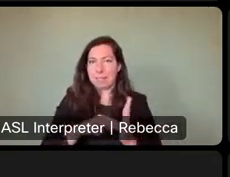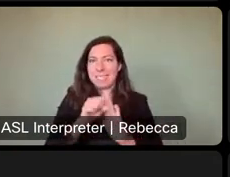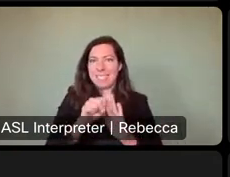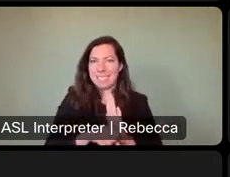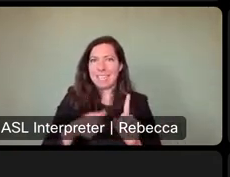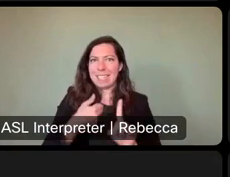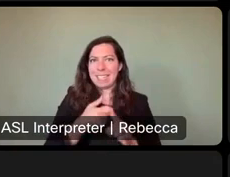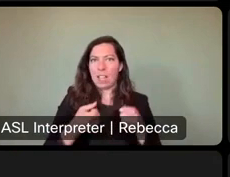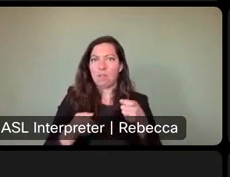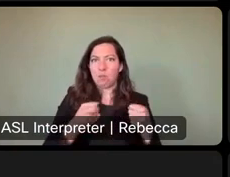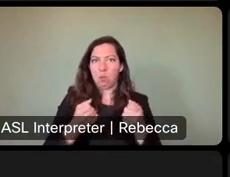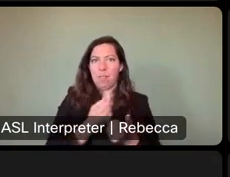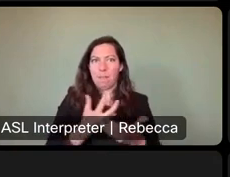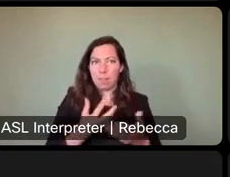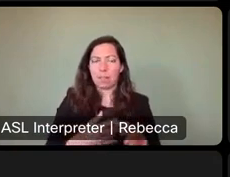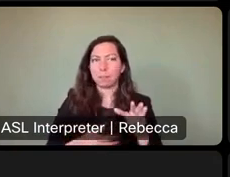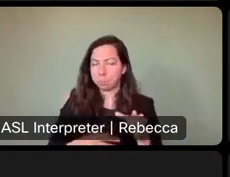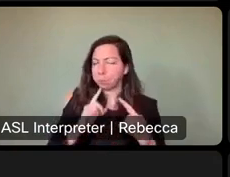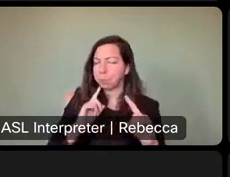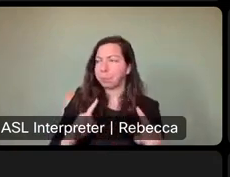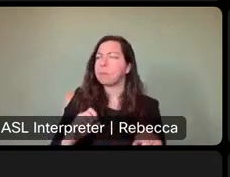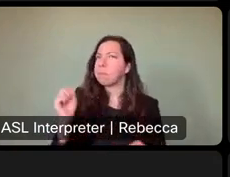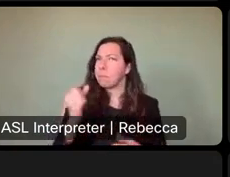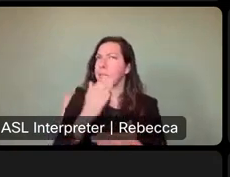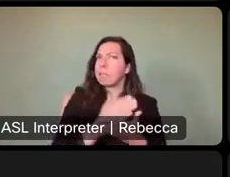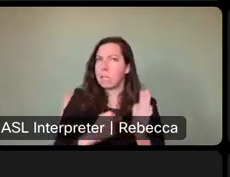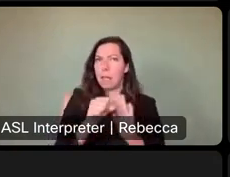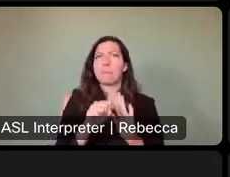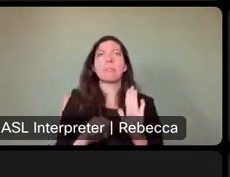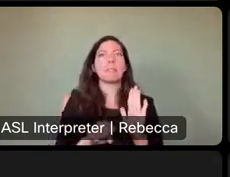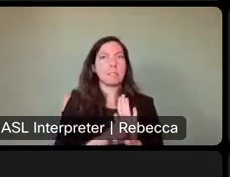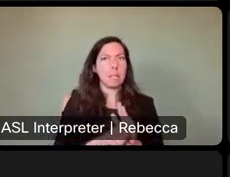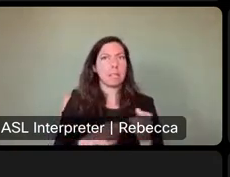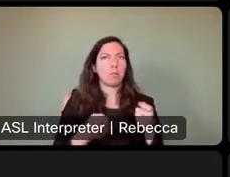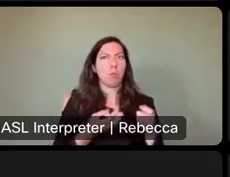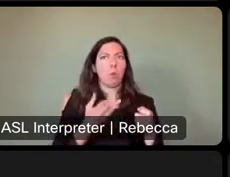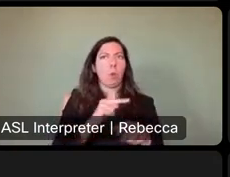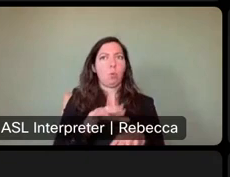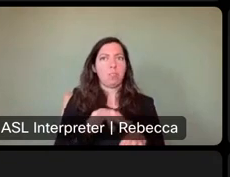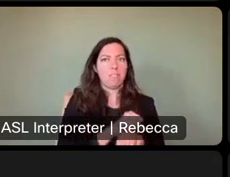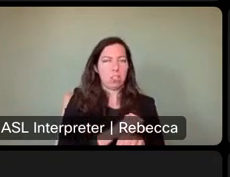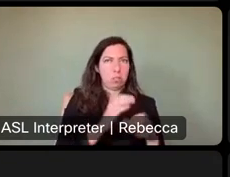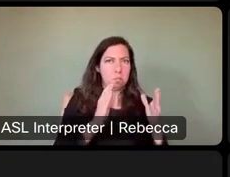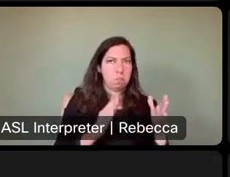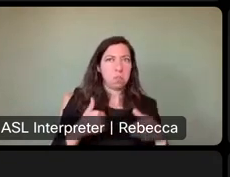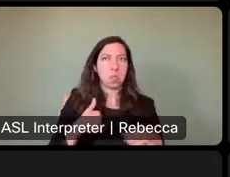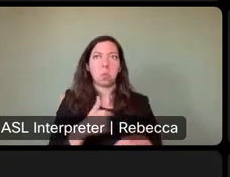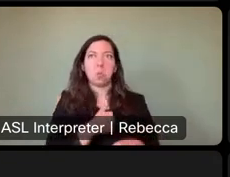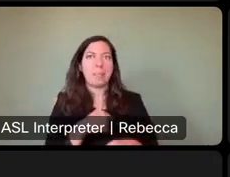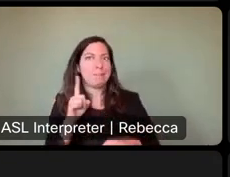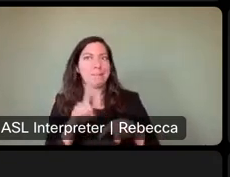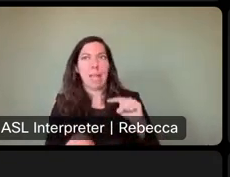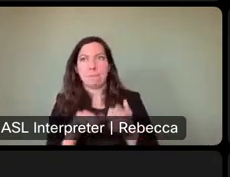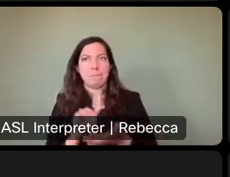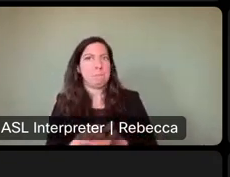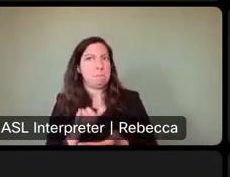some states do have in house reservation systems. We don't have the capability to do that. If you think back to the